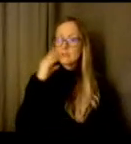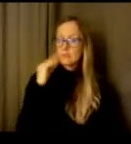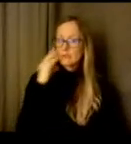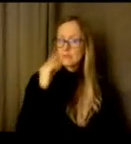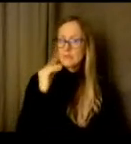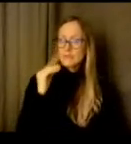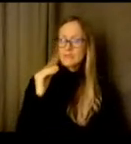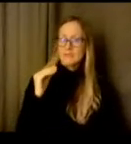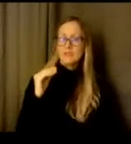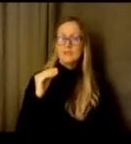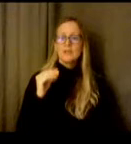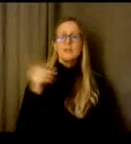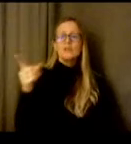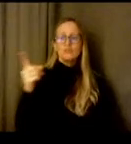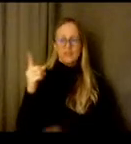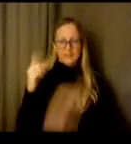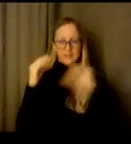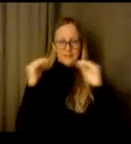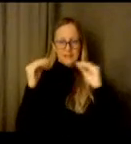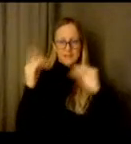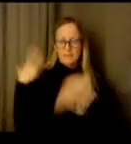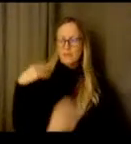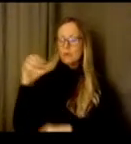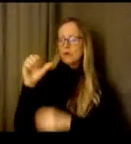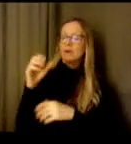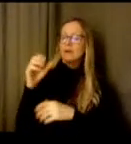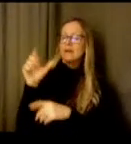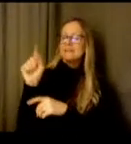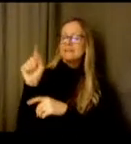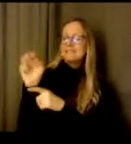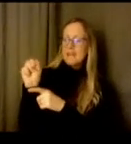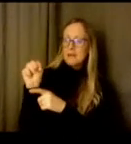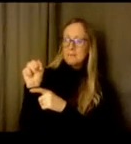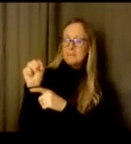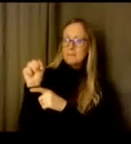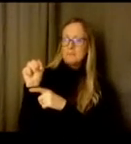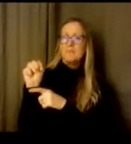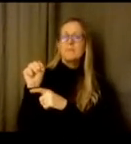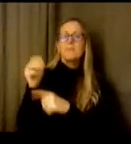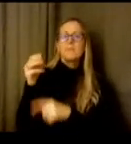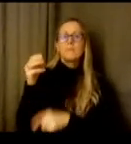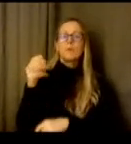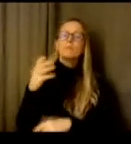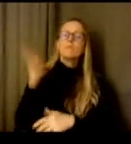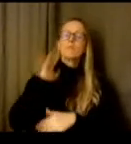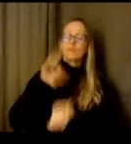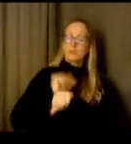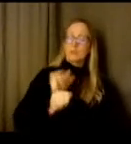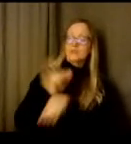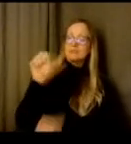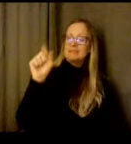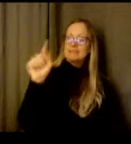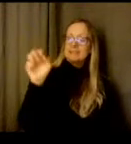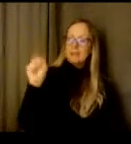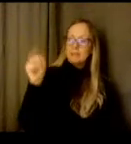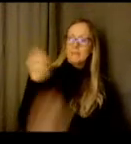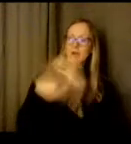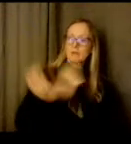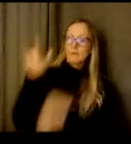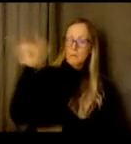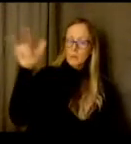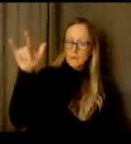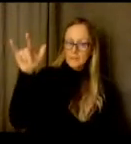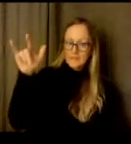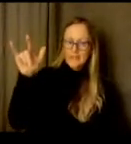in STEM at Boeing to her work as a STEM teacher at Asa Mercer Middle School. She was